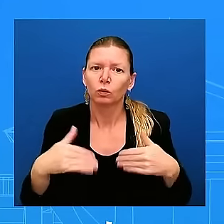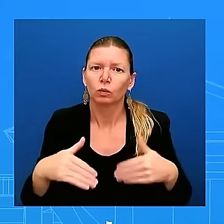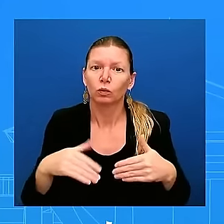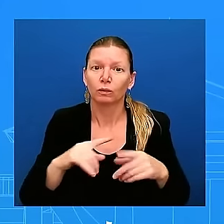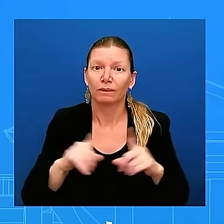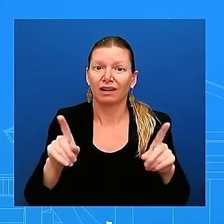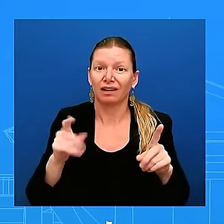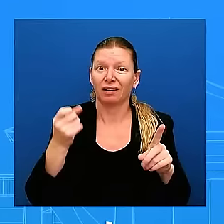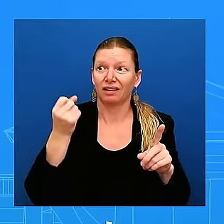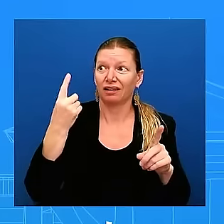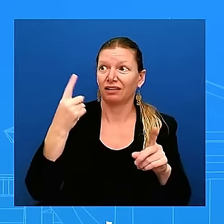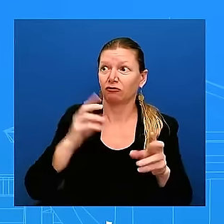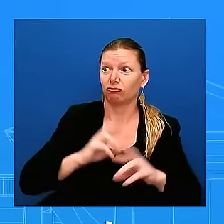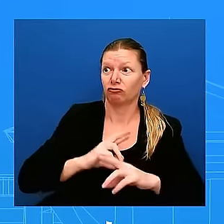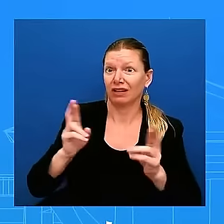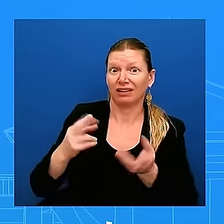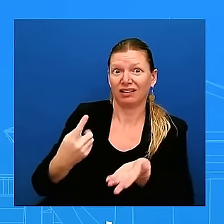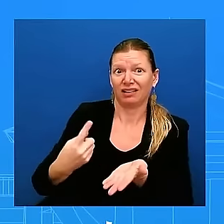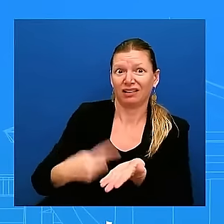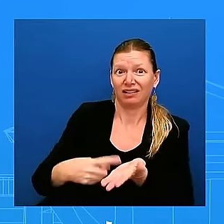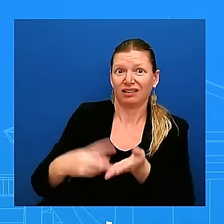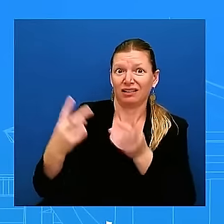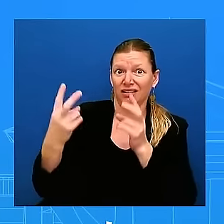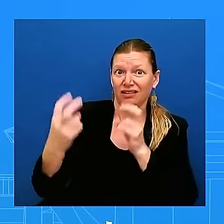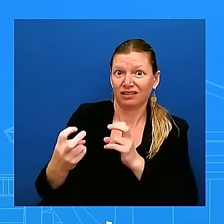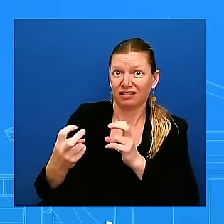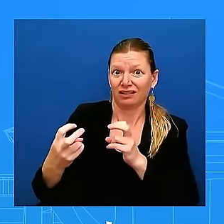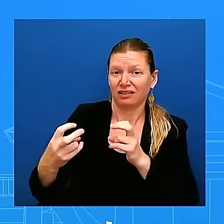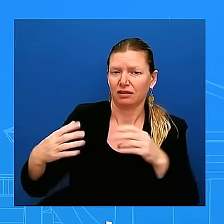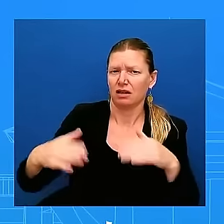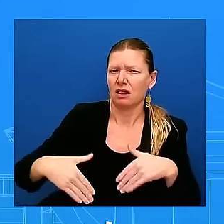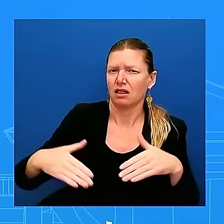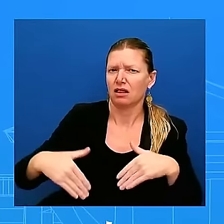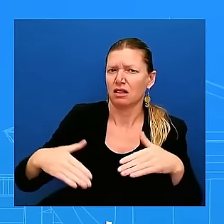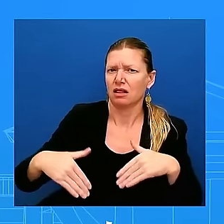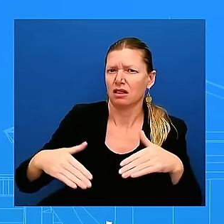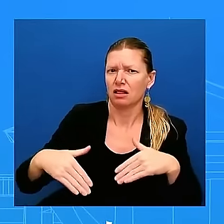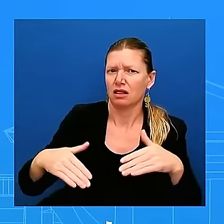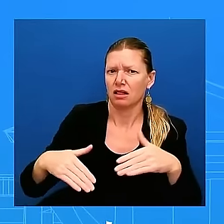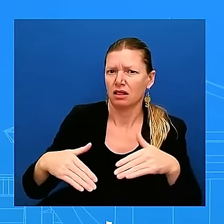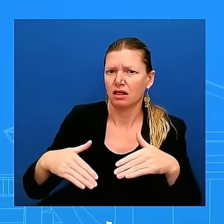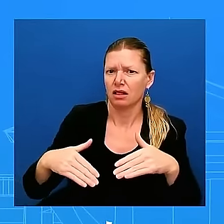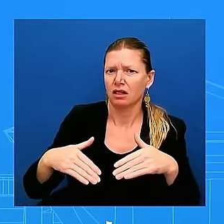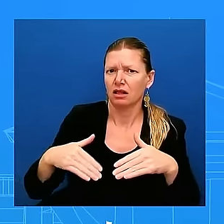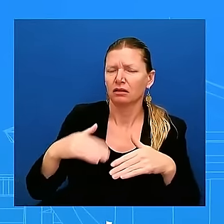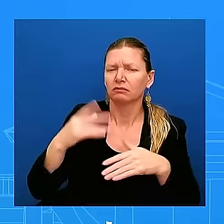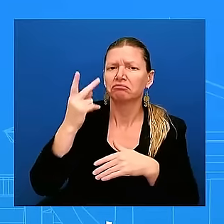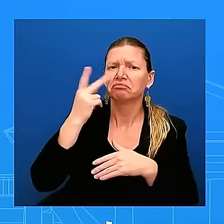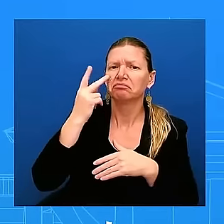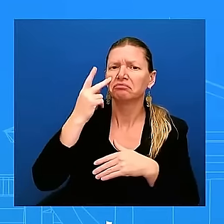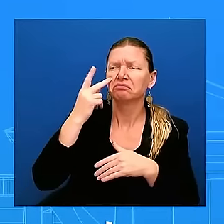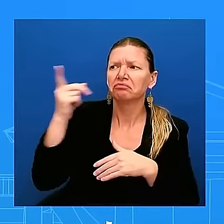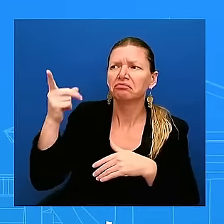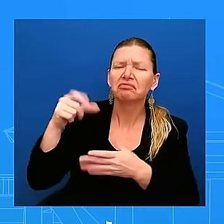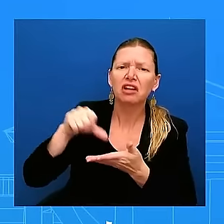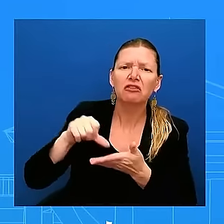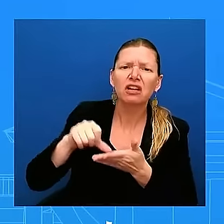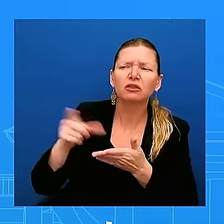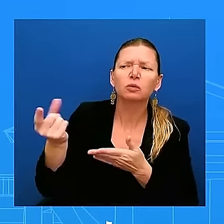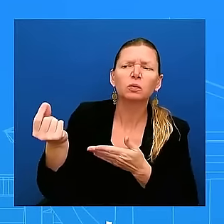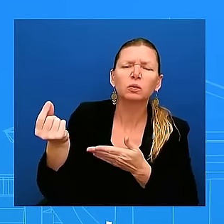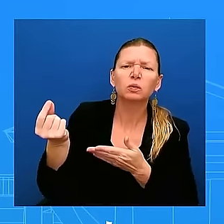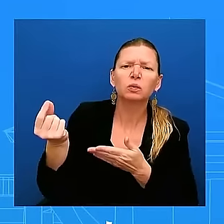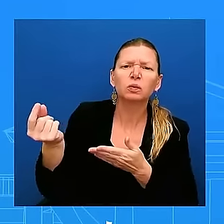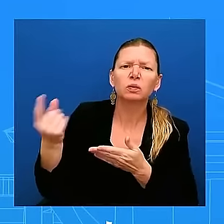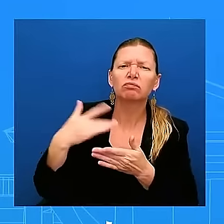and uh so we will judge iran on their actions not their words uh always been clear about that as well